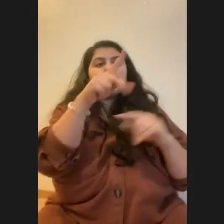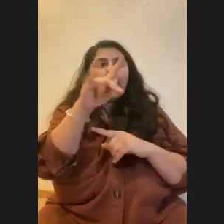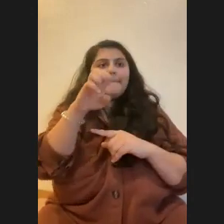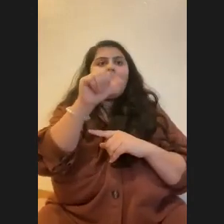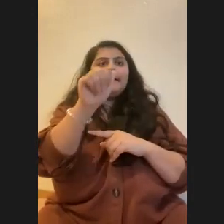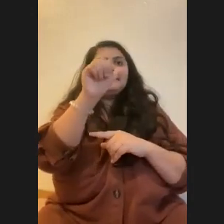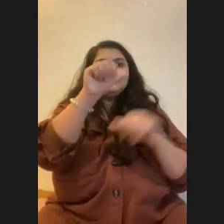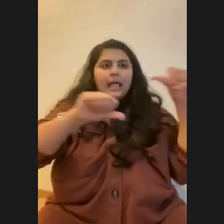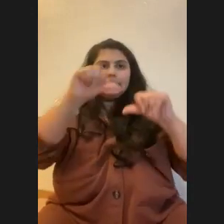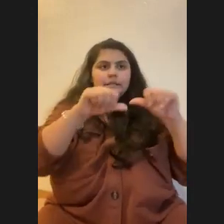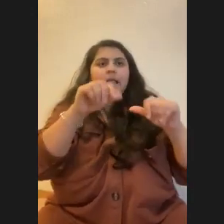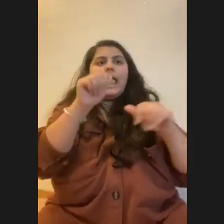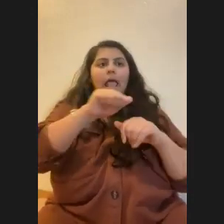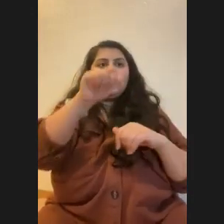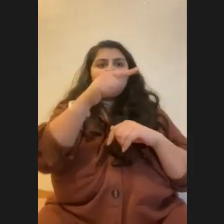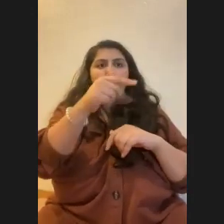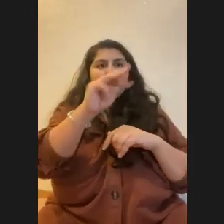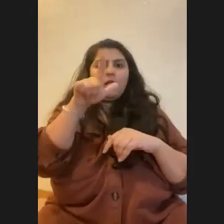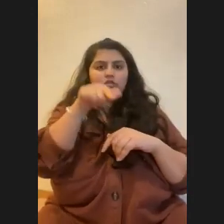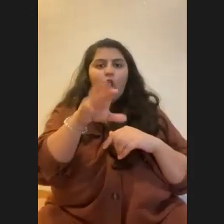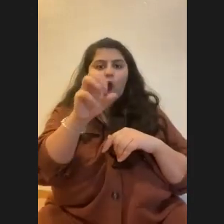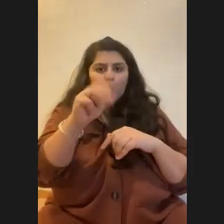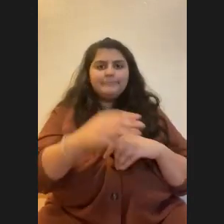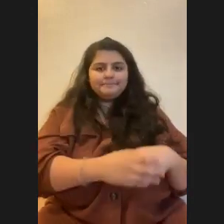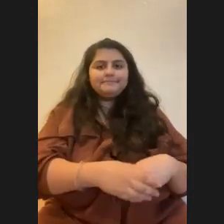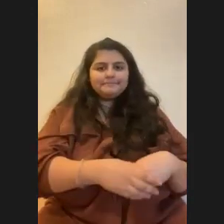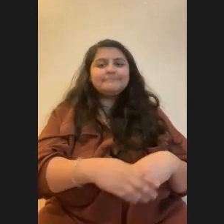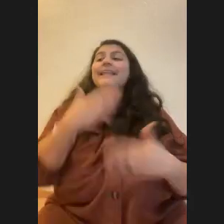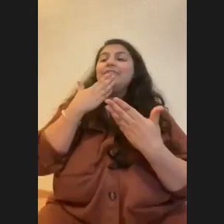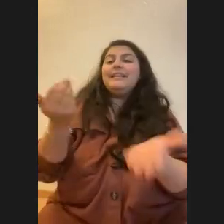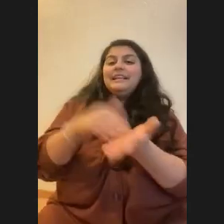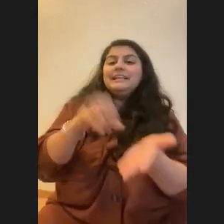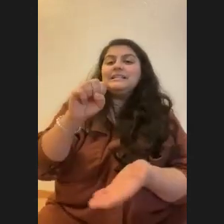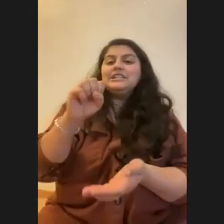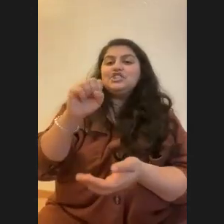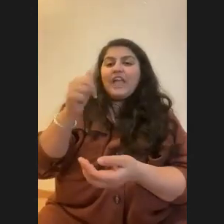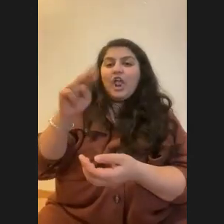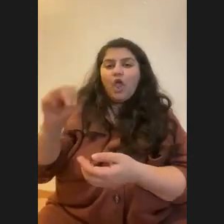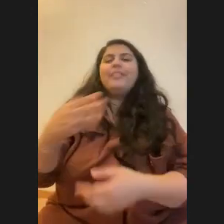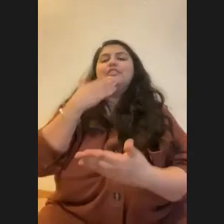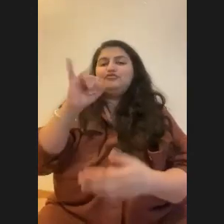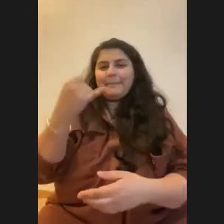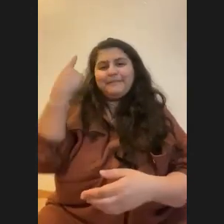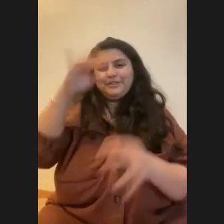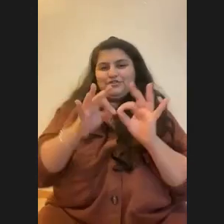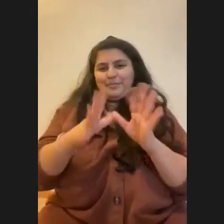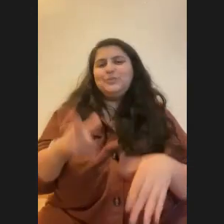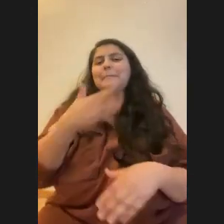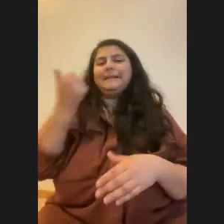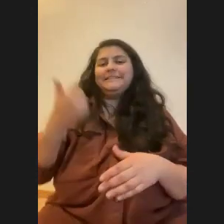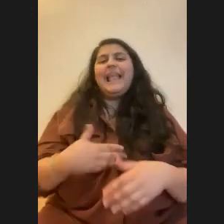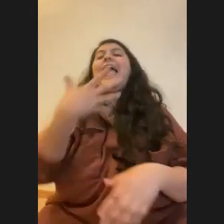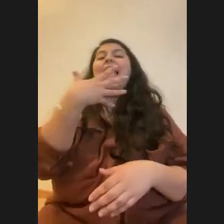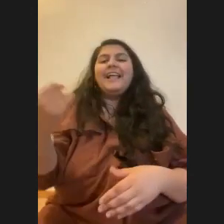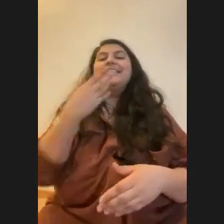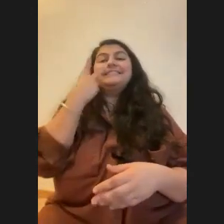uh, that studies that thing. Um, thanks again, Shannon. Uh, thank you, Jasmine for interpreting. You're the best. Um, and we'll see you all next